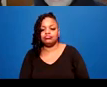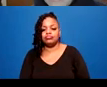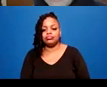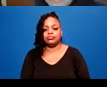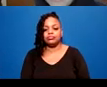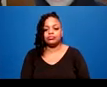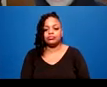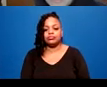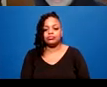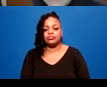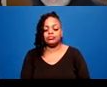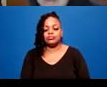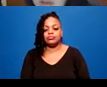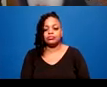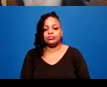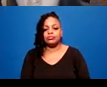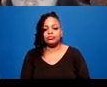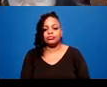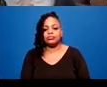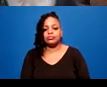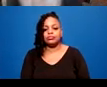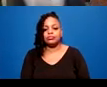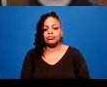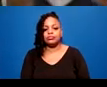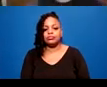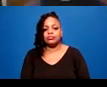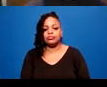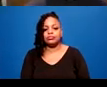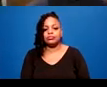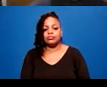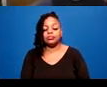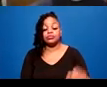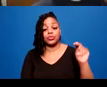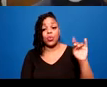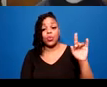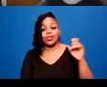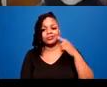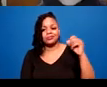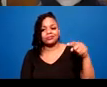does that word mean? What does asked. Oh, oh, got you. Thank you. So.